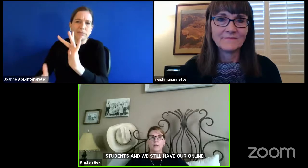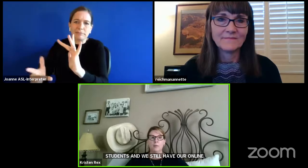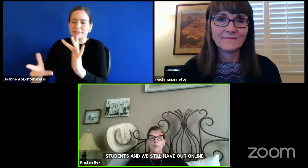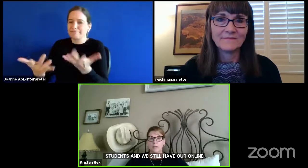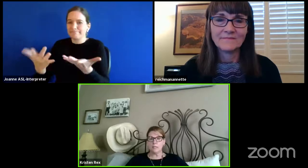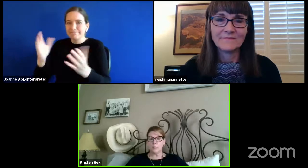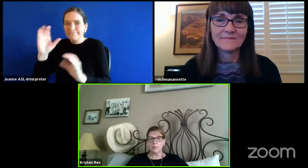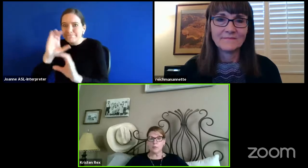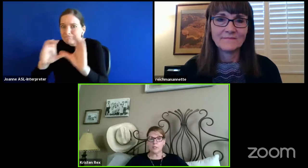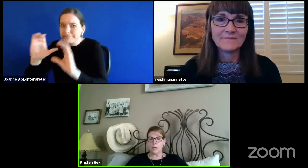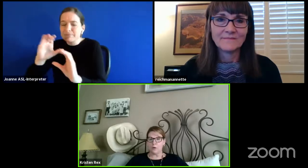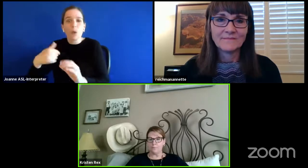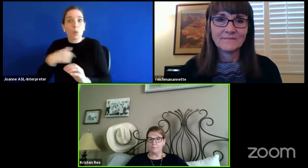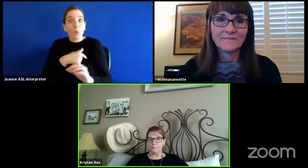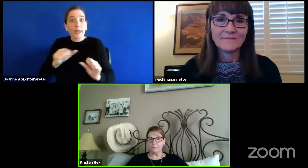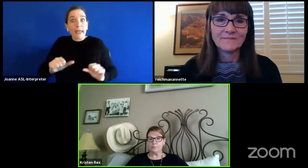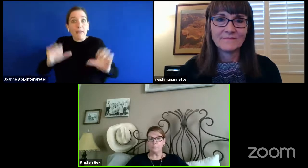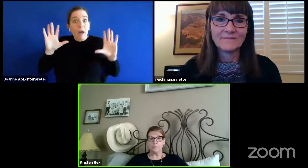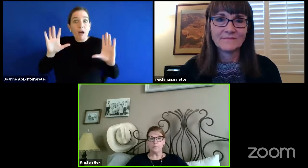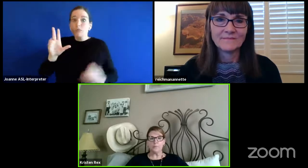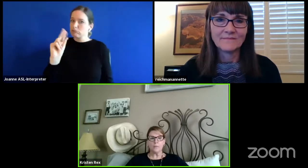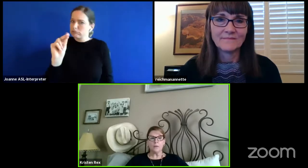and we continue to reach out.